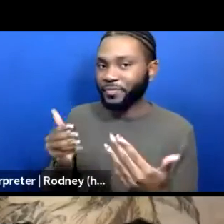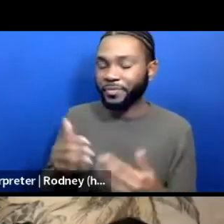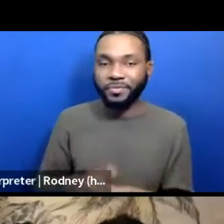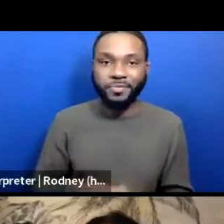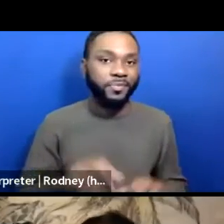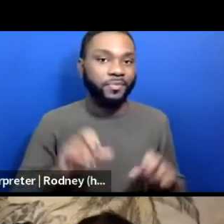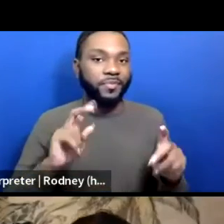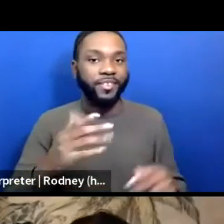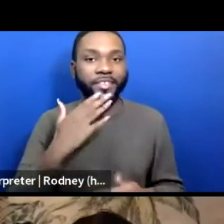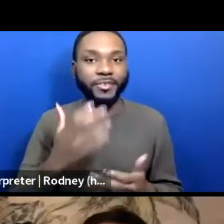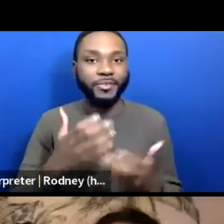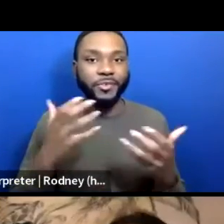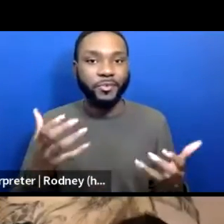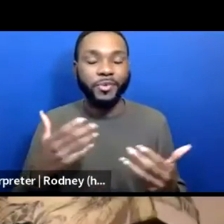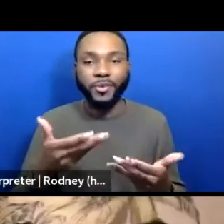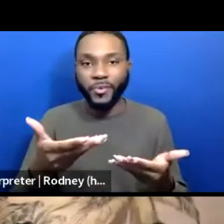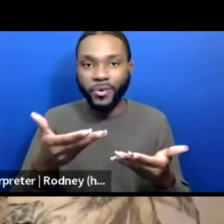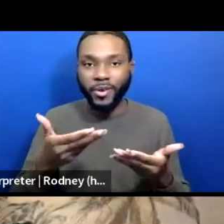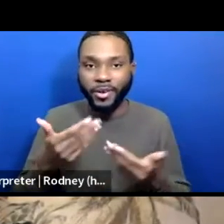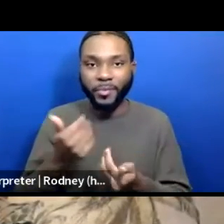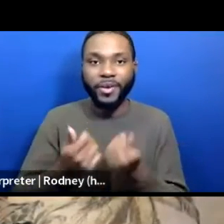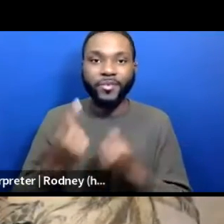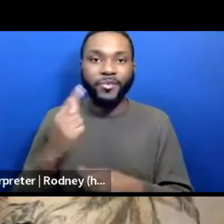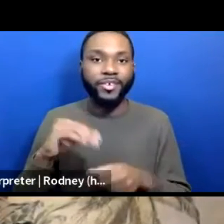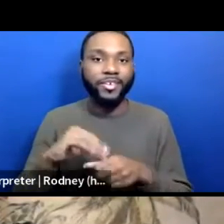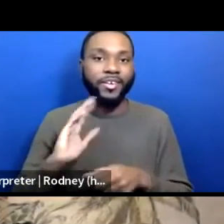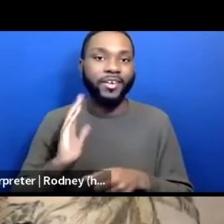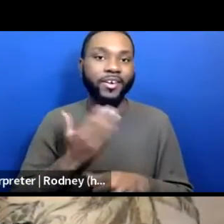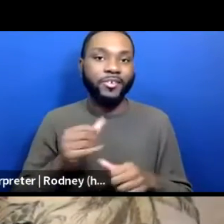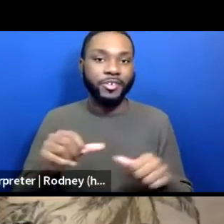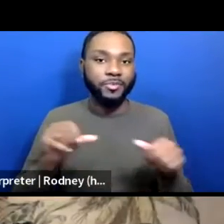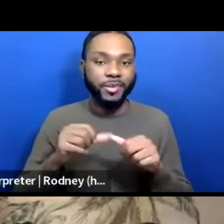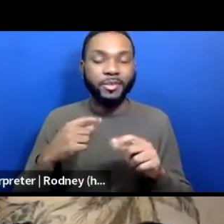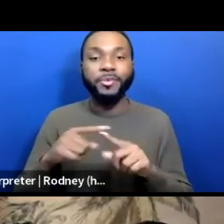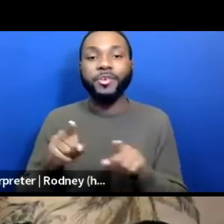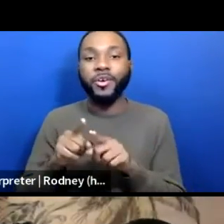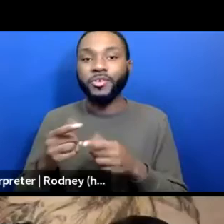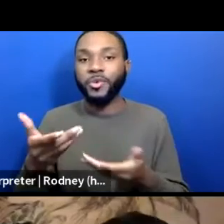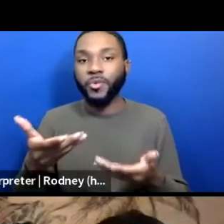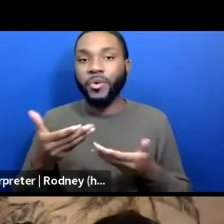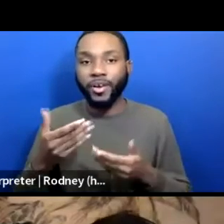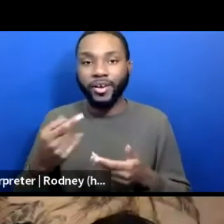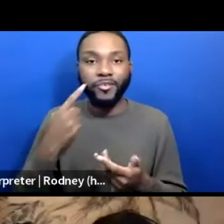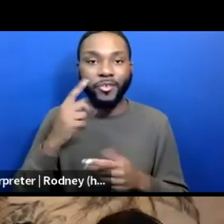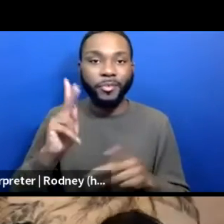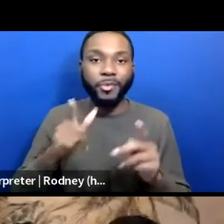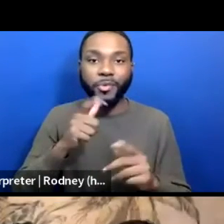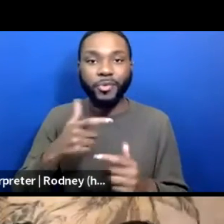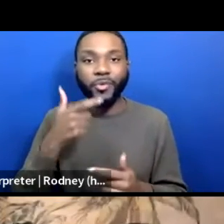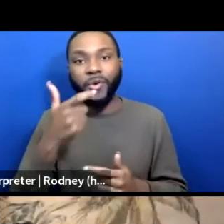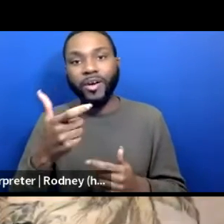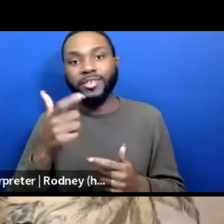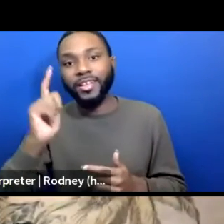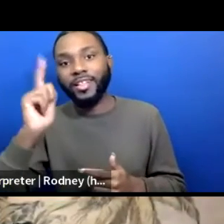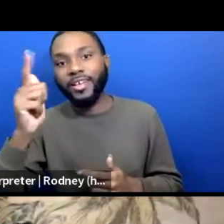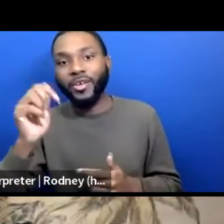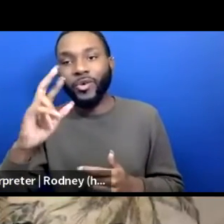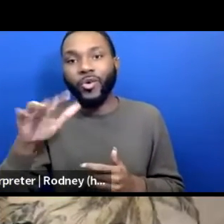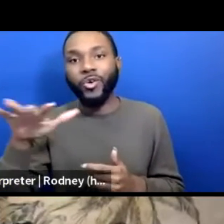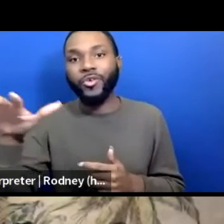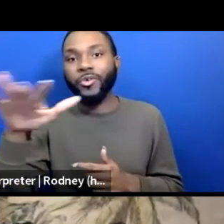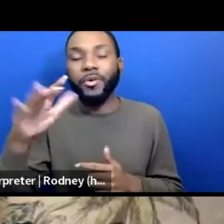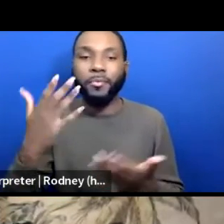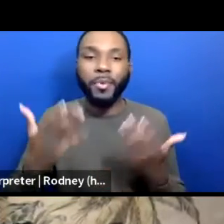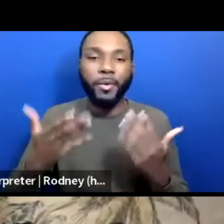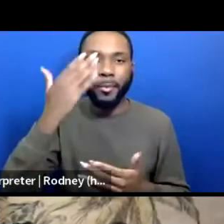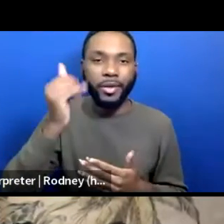Welcome everyone in our space and welcome who is joining us from outer space. You might be watching this later on. It might be because of your access